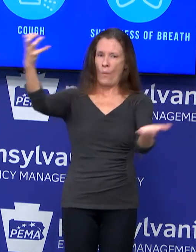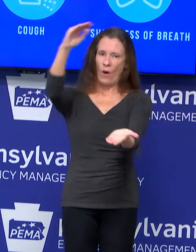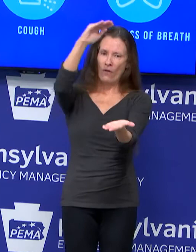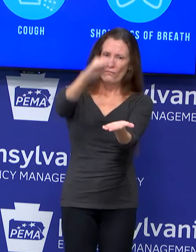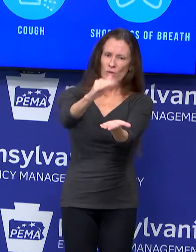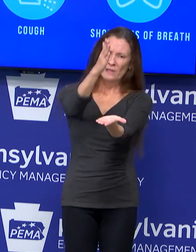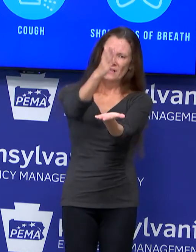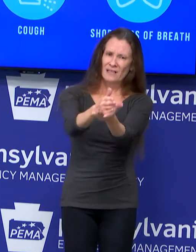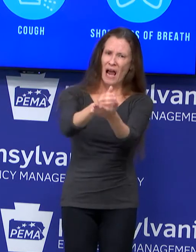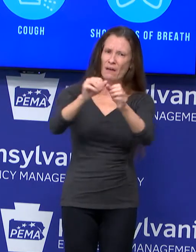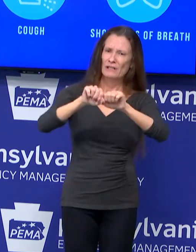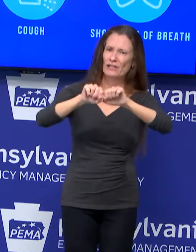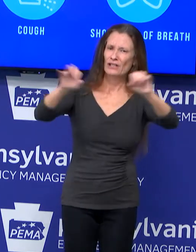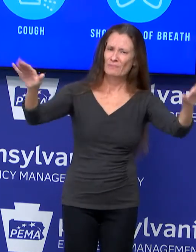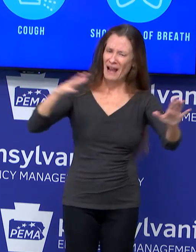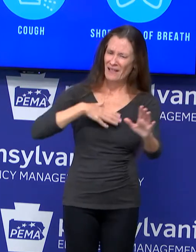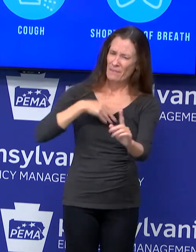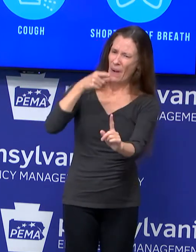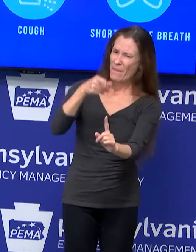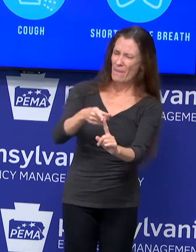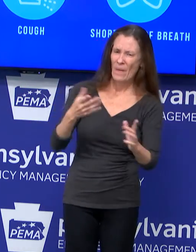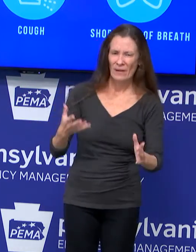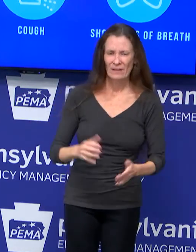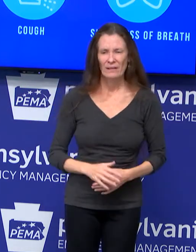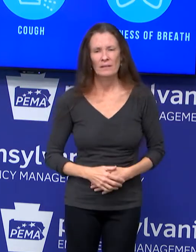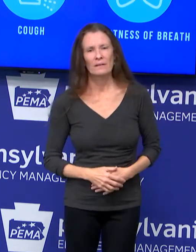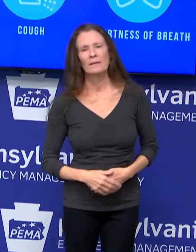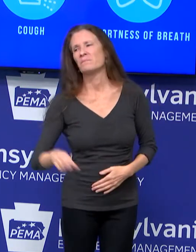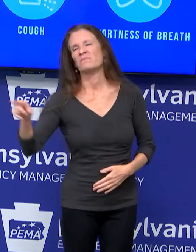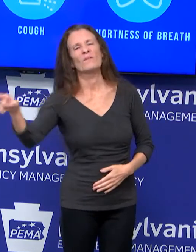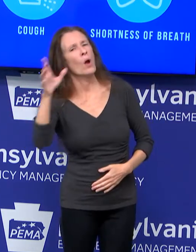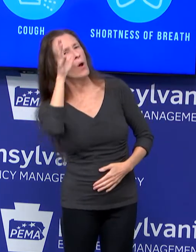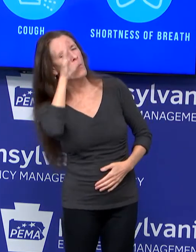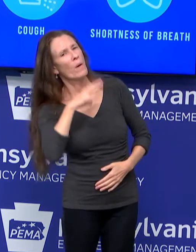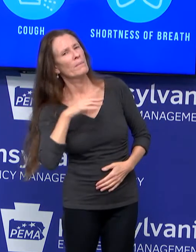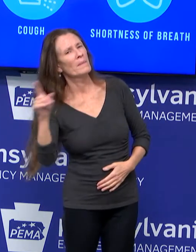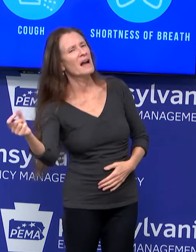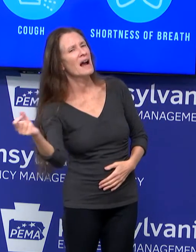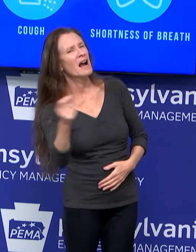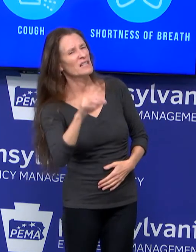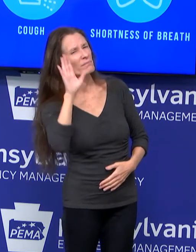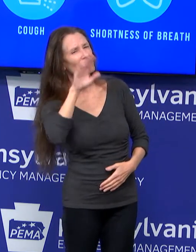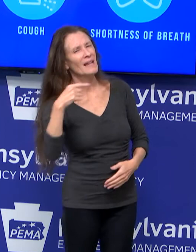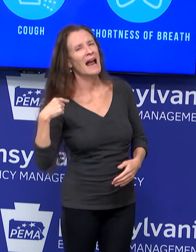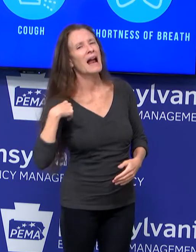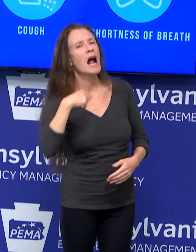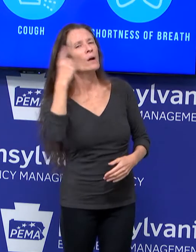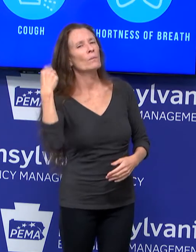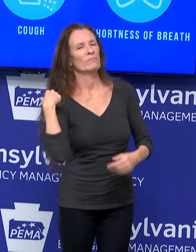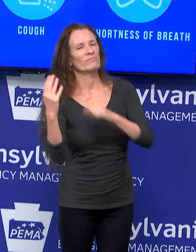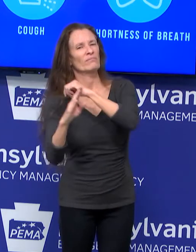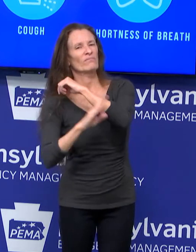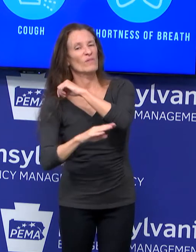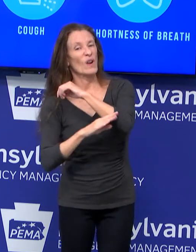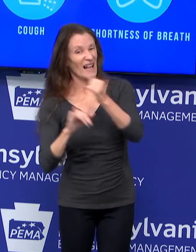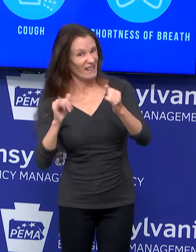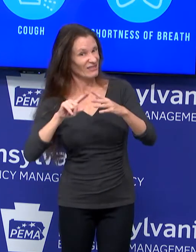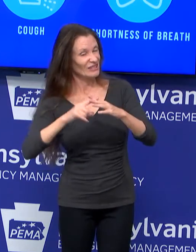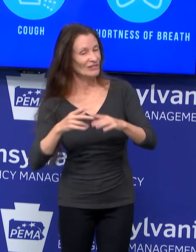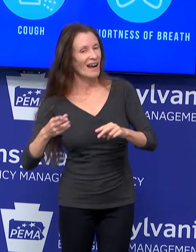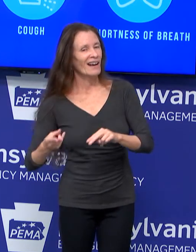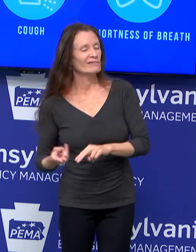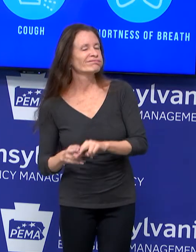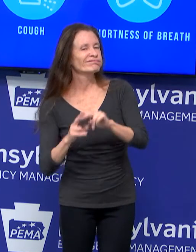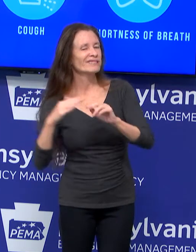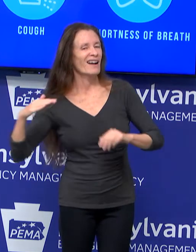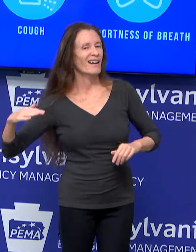we'll be successful. Yes. A few weeks back, you mentioned the start of the fall resurgence. Where are we? Are we still in the beginning stages? Have we